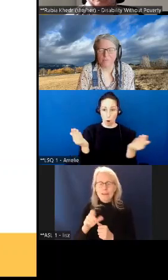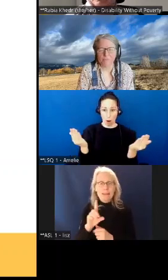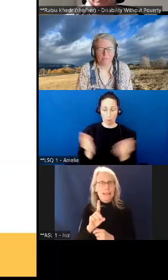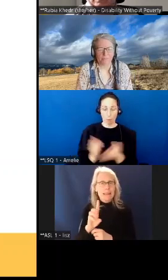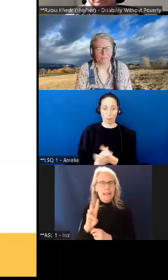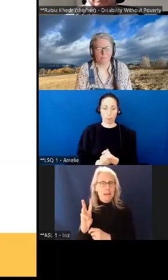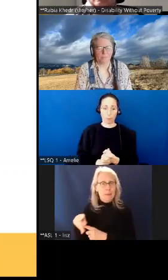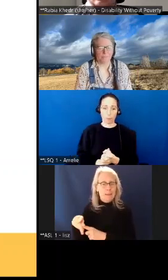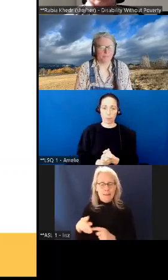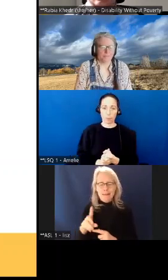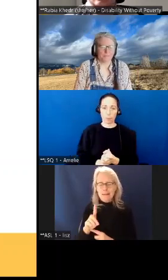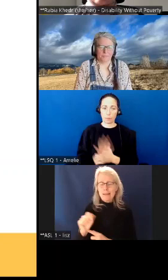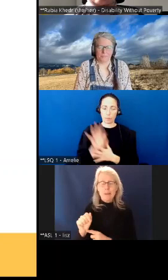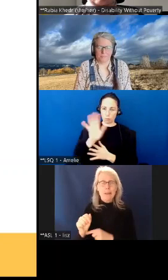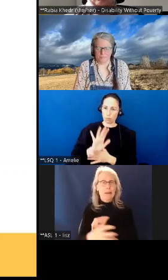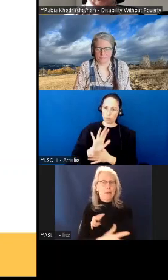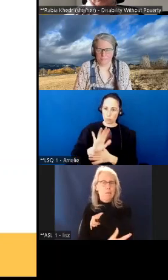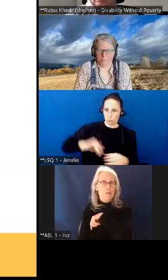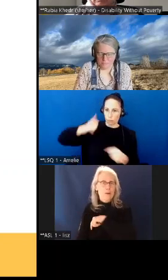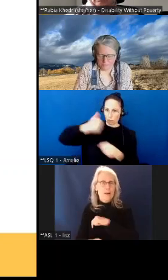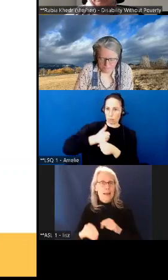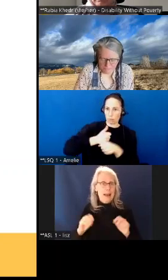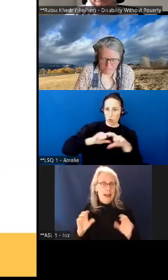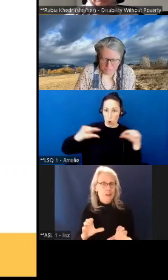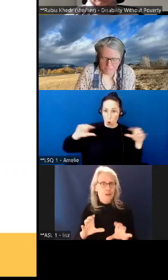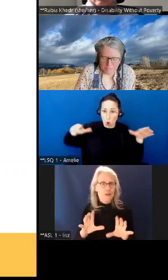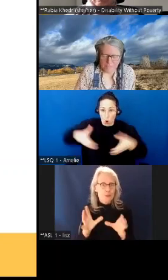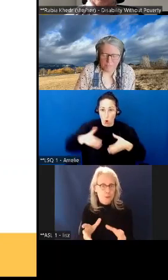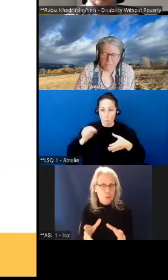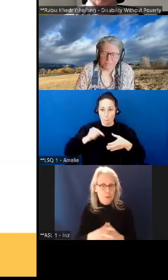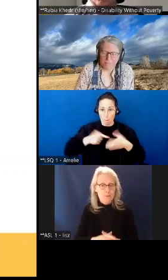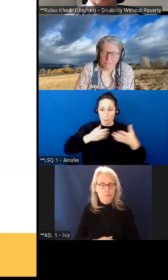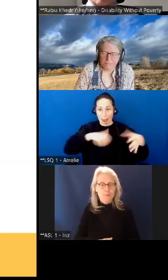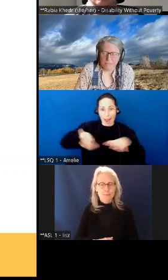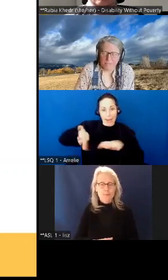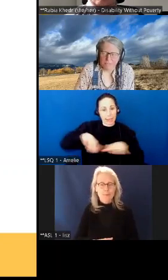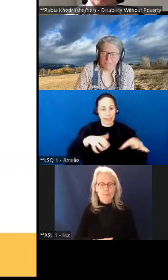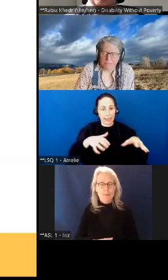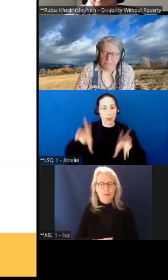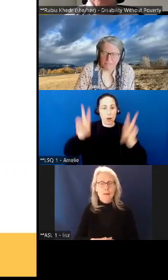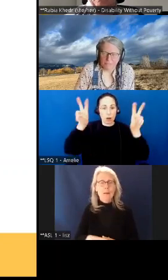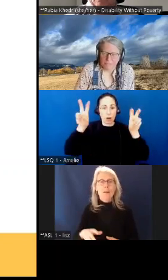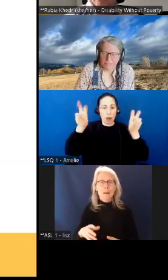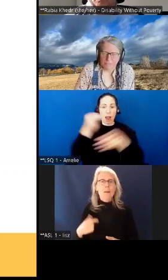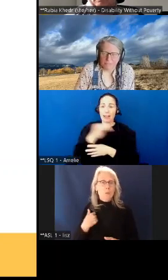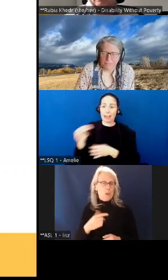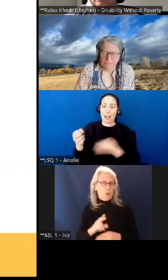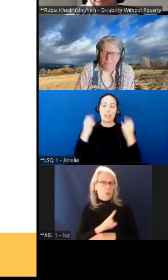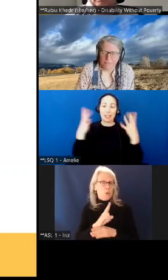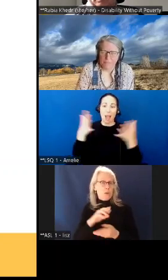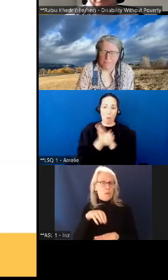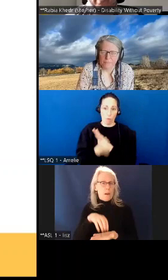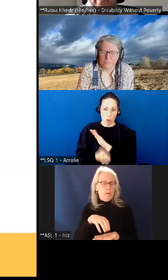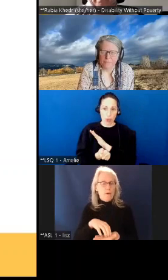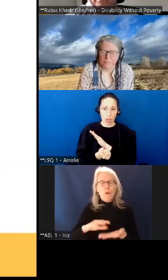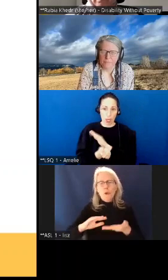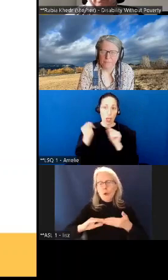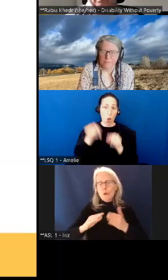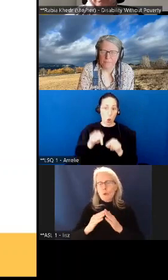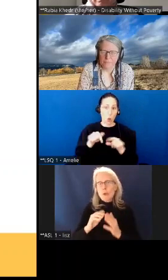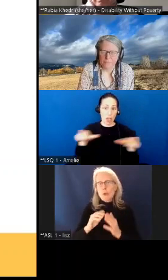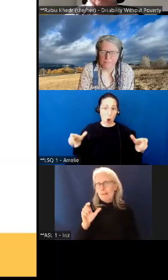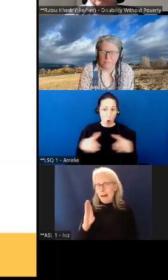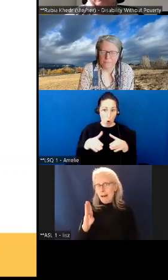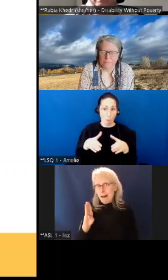dwp action group that we are hosting through a platform known as community labs